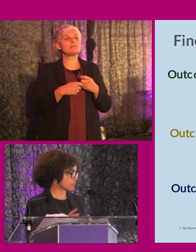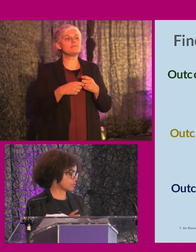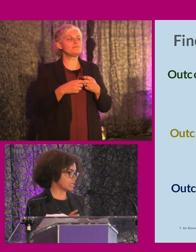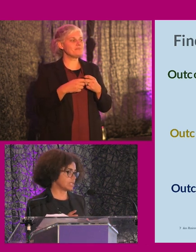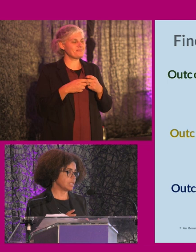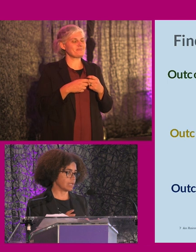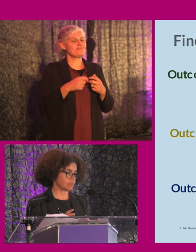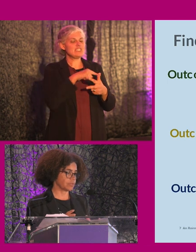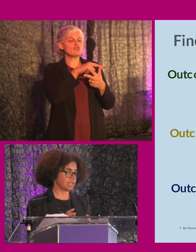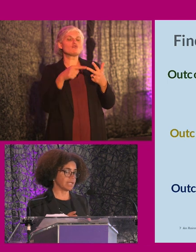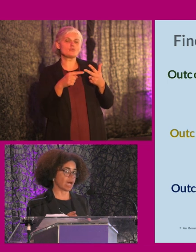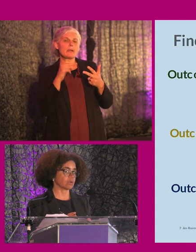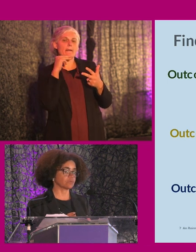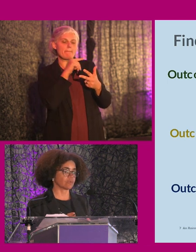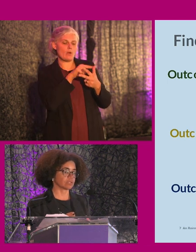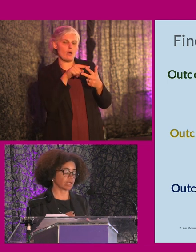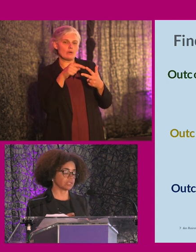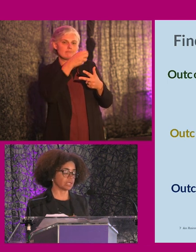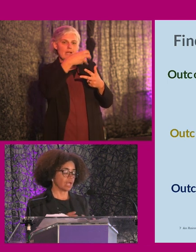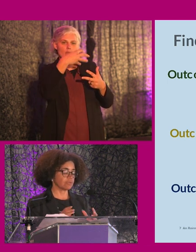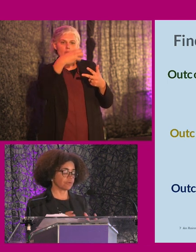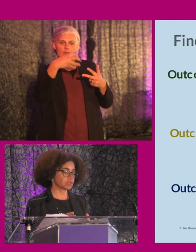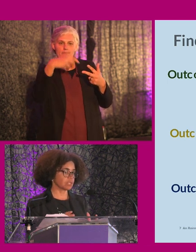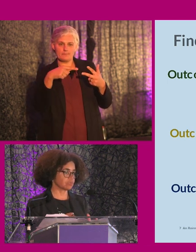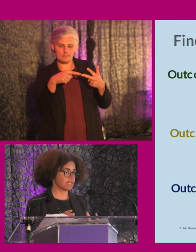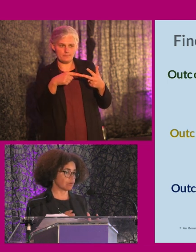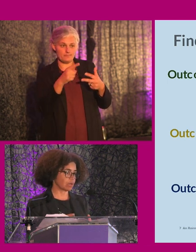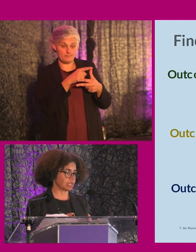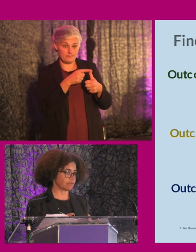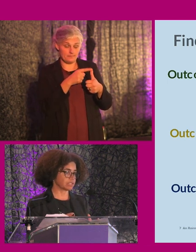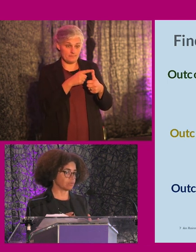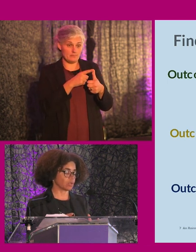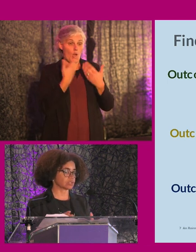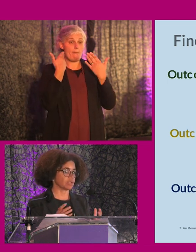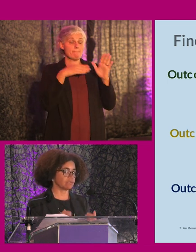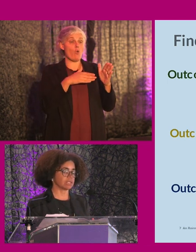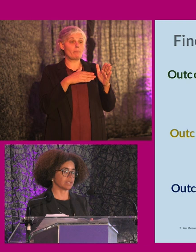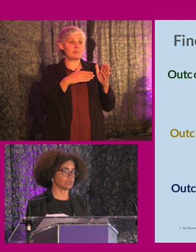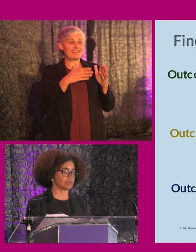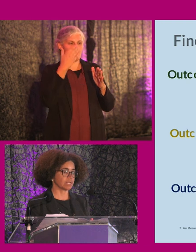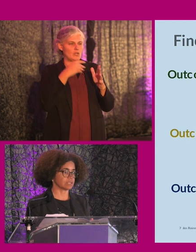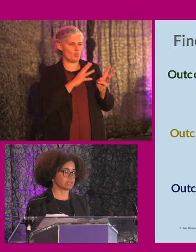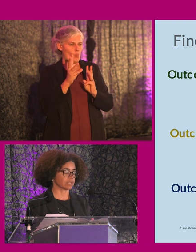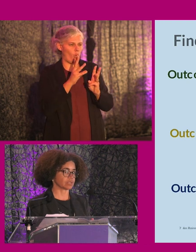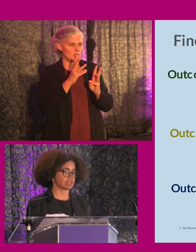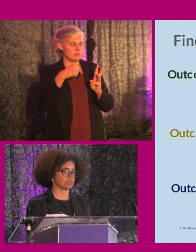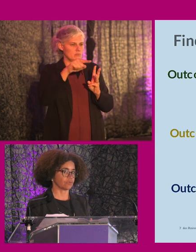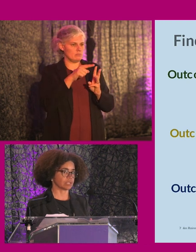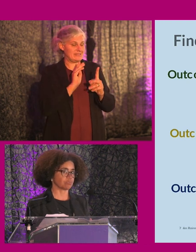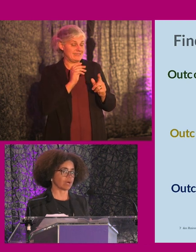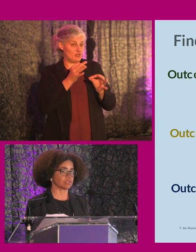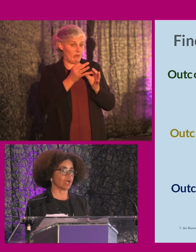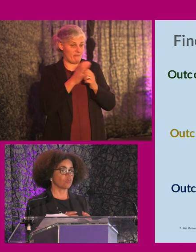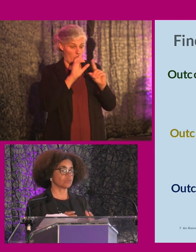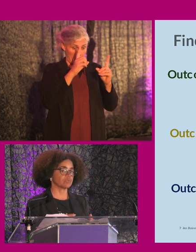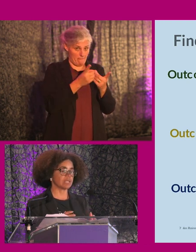is kind of three key, three key outcomes for our strategy. The first one is really our public facing work. So even it, even though it isn't a strategy for the